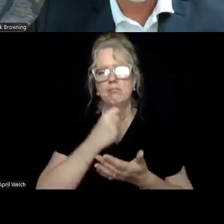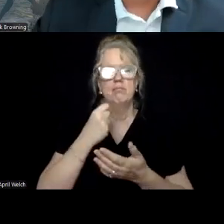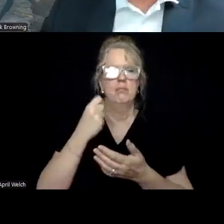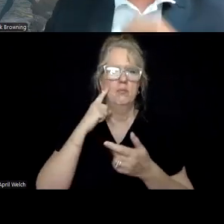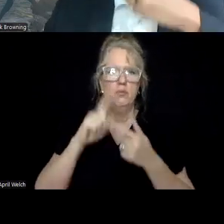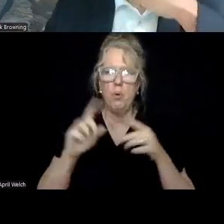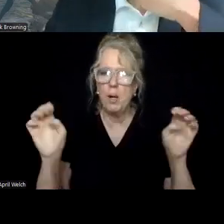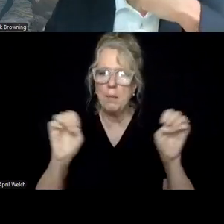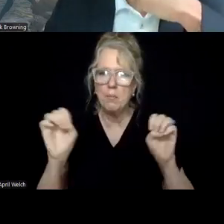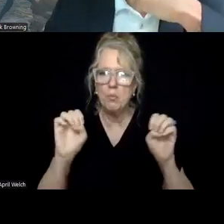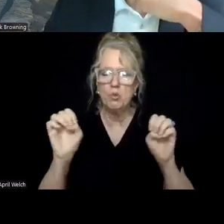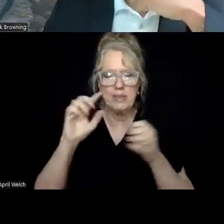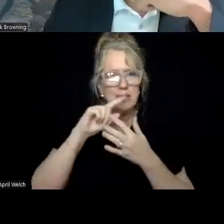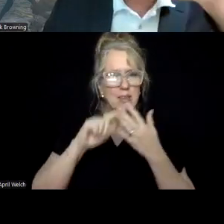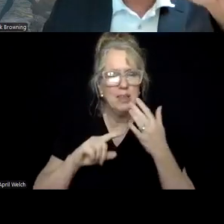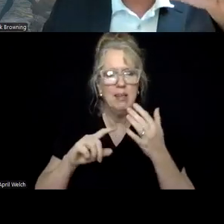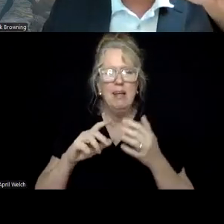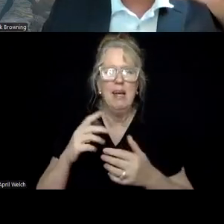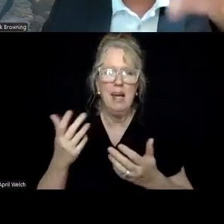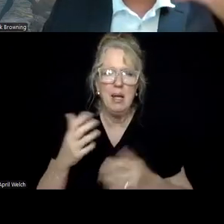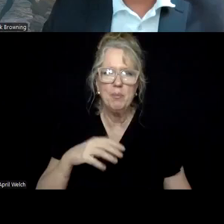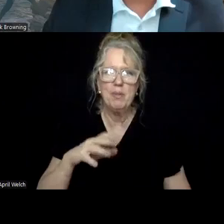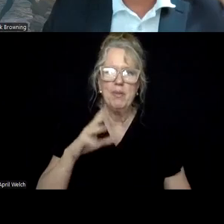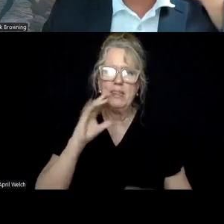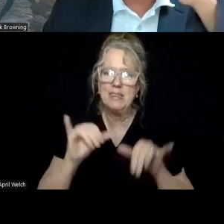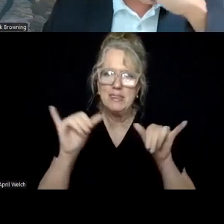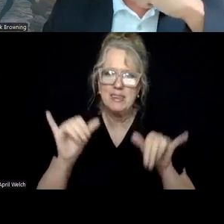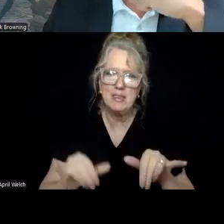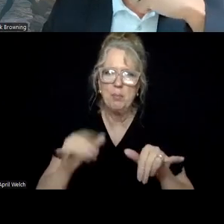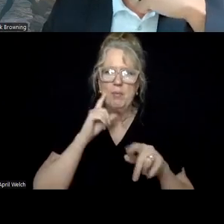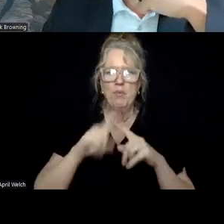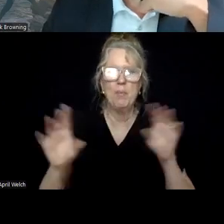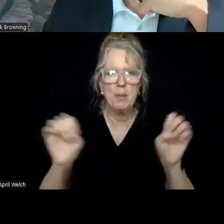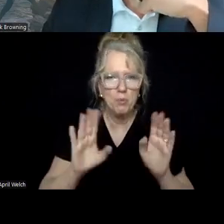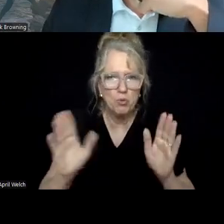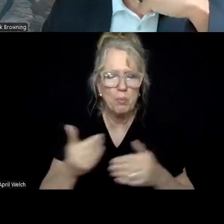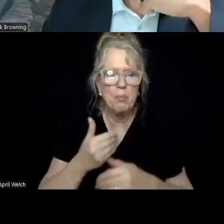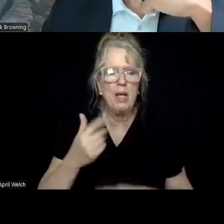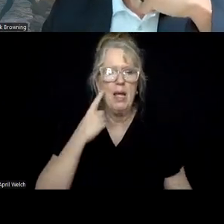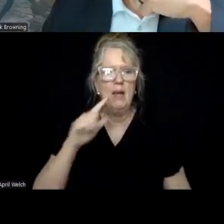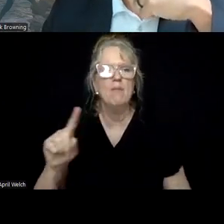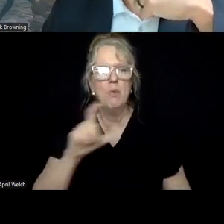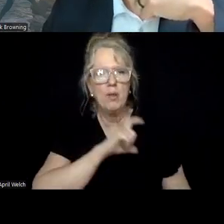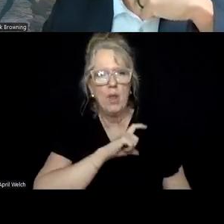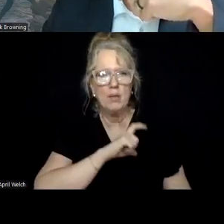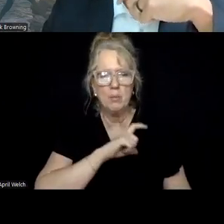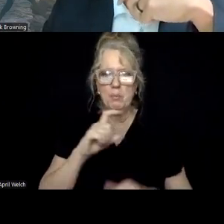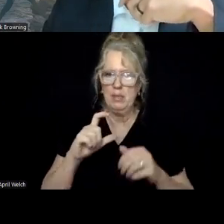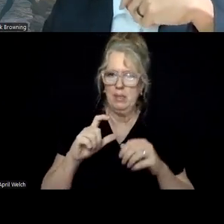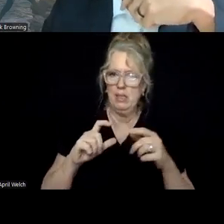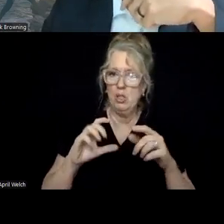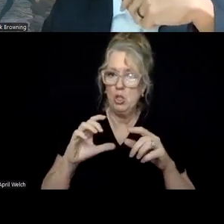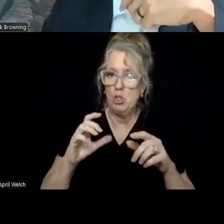care systems and diversion from emergency rooms and law enforcement. I'm going see if Chris,